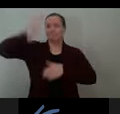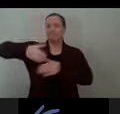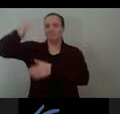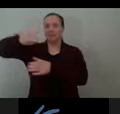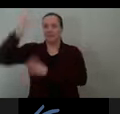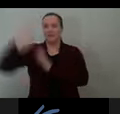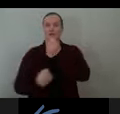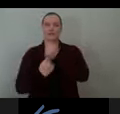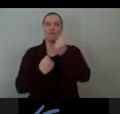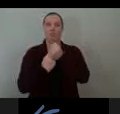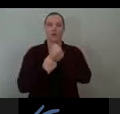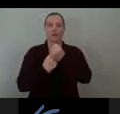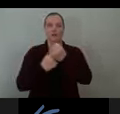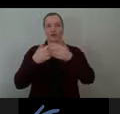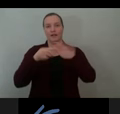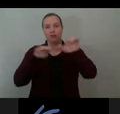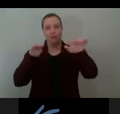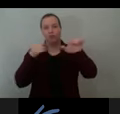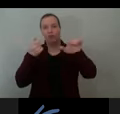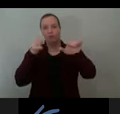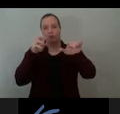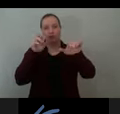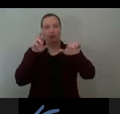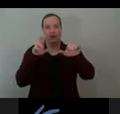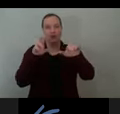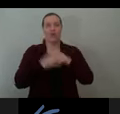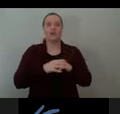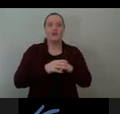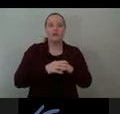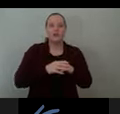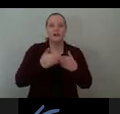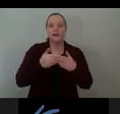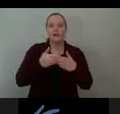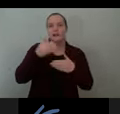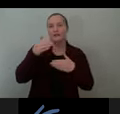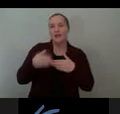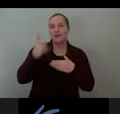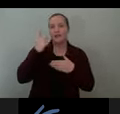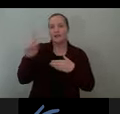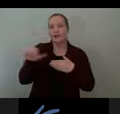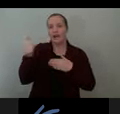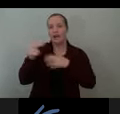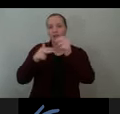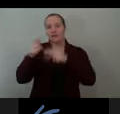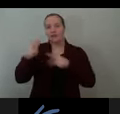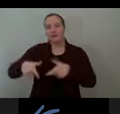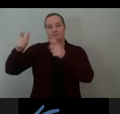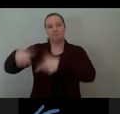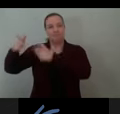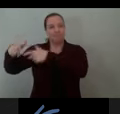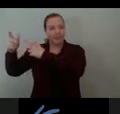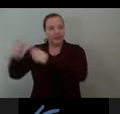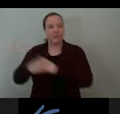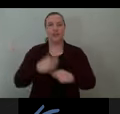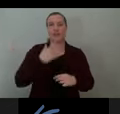site is the U-shape, next to the U-shape of the buildings. What you see is the color, the color